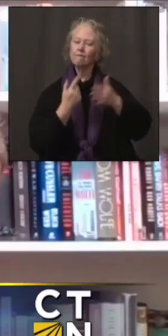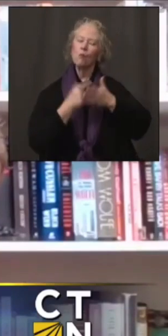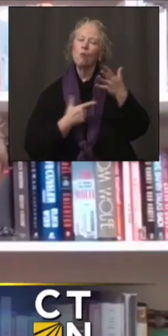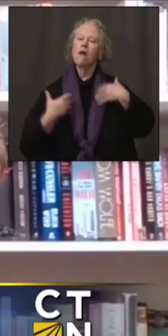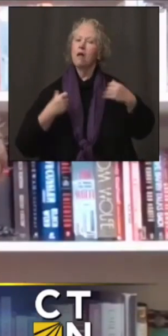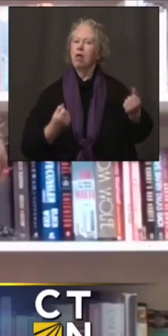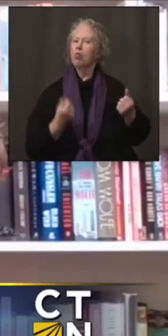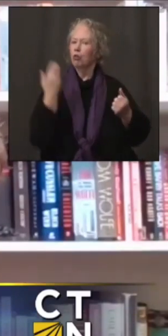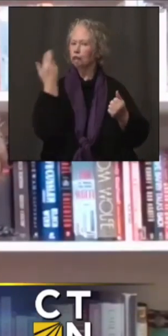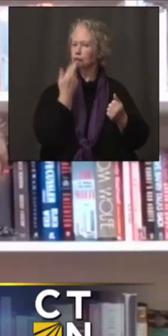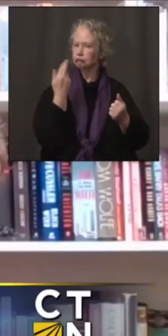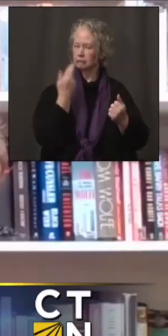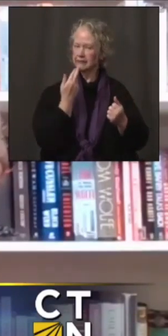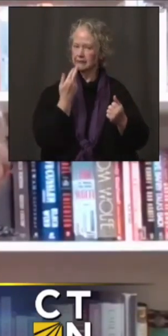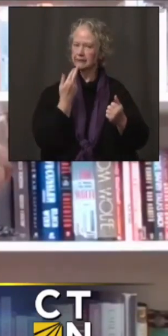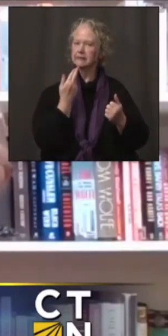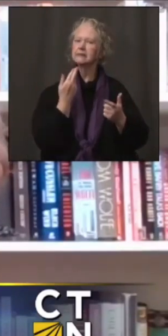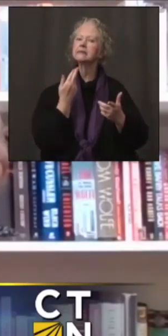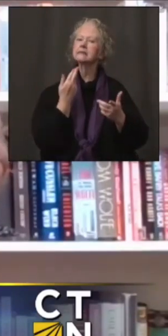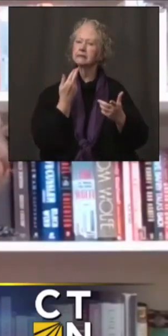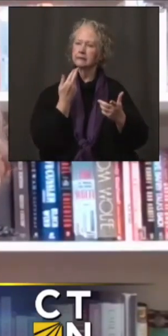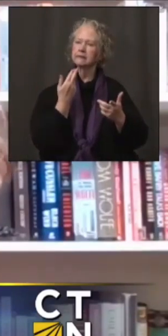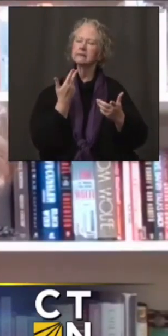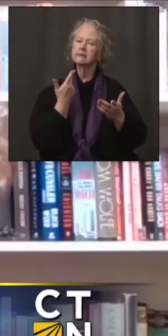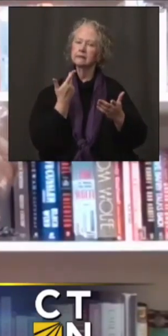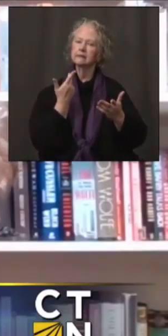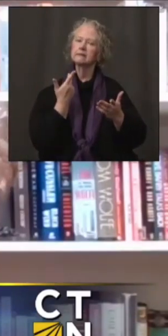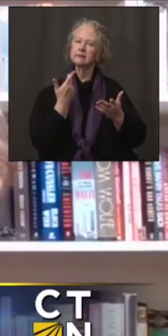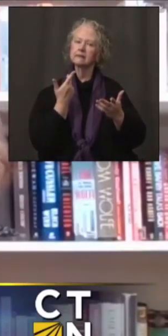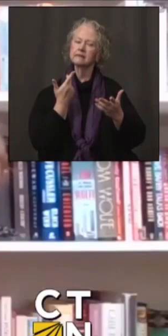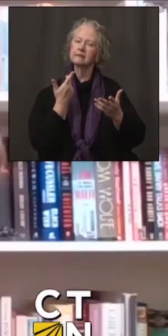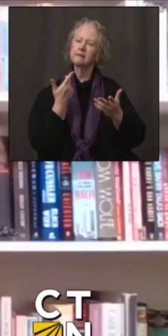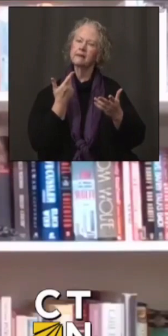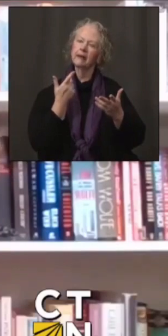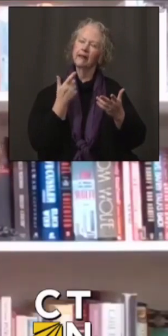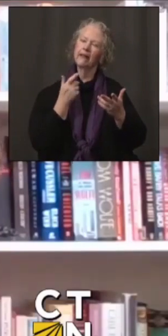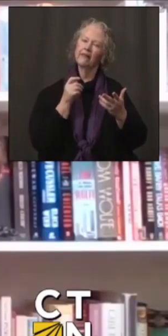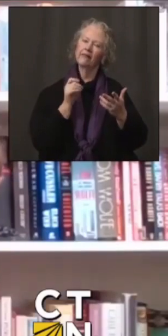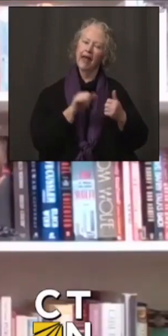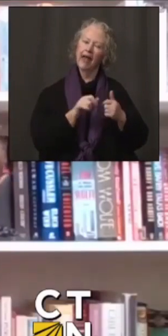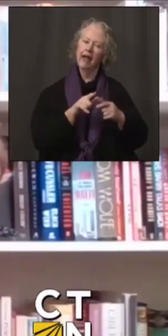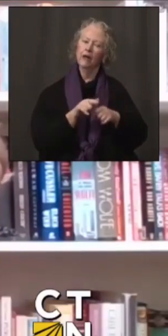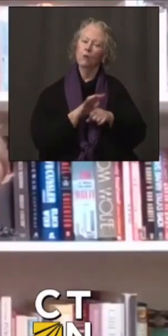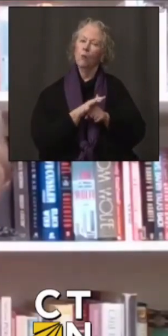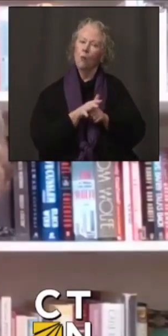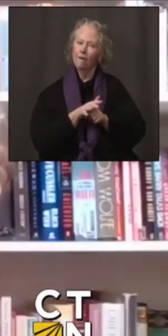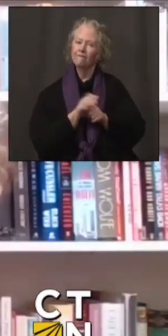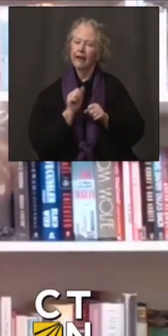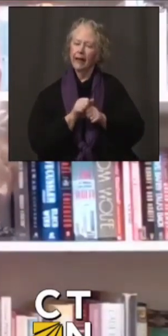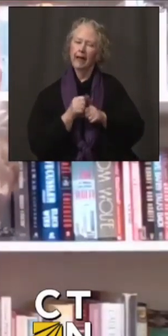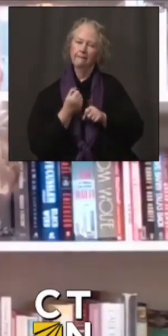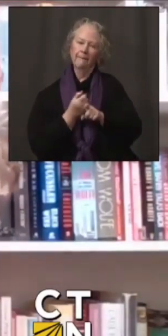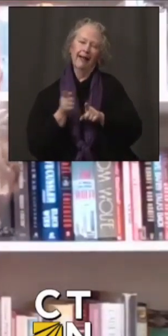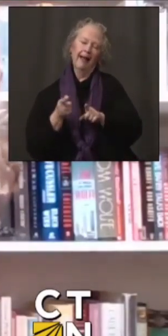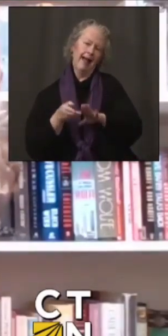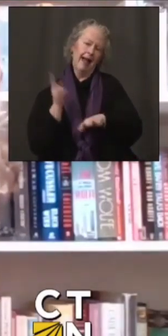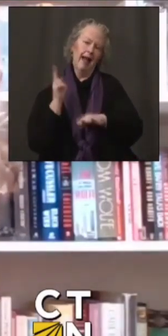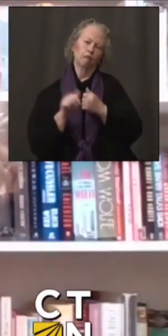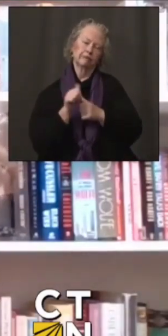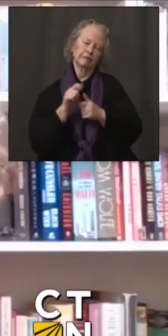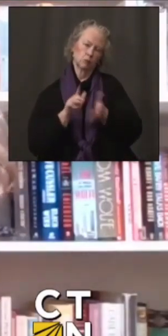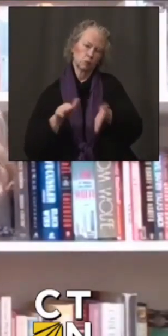make, uh, uh, complications or death from COVID more likely. We'll be working off of that list and we'll be working with healthcare